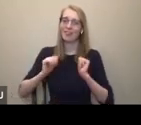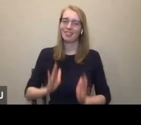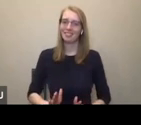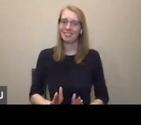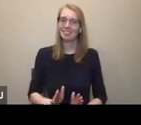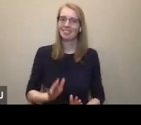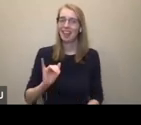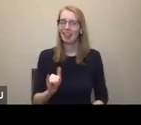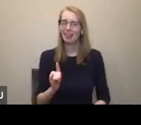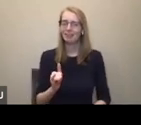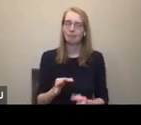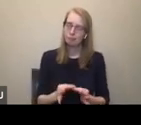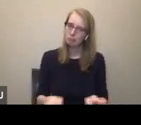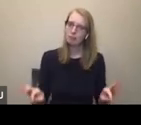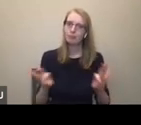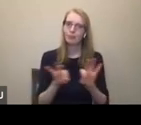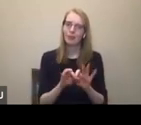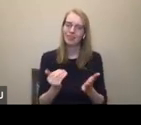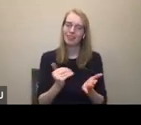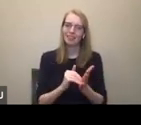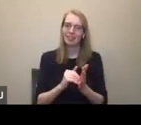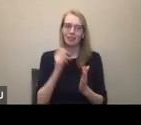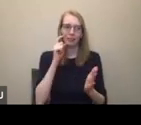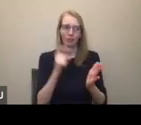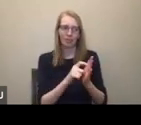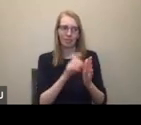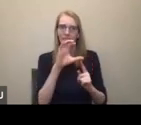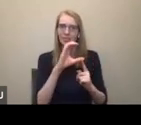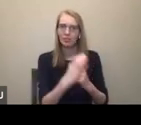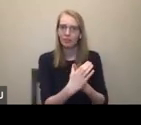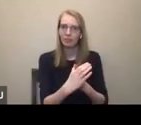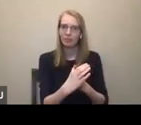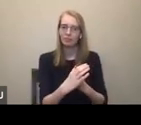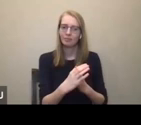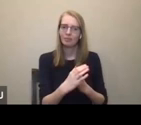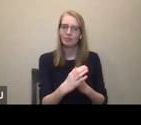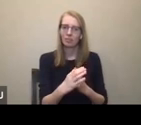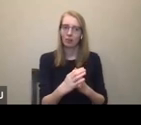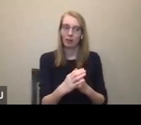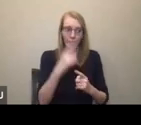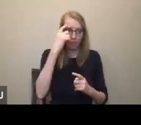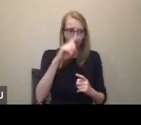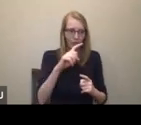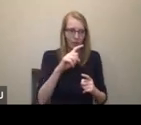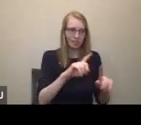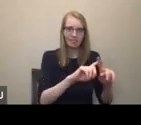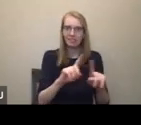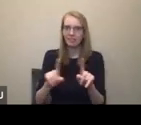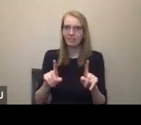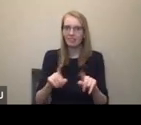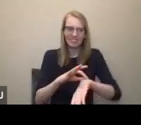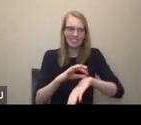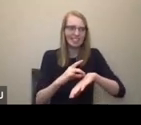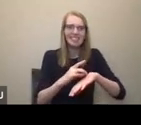this. So again, just cultural considerations. We've talked about this a lot, but I want to expand it beyond ethnocultural. It's also dress codes, working